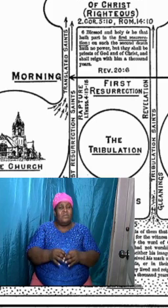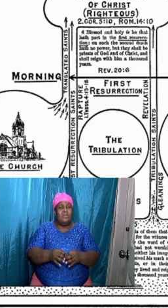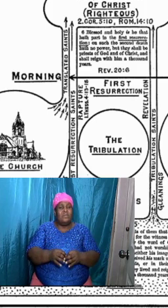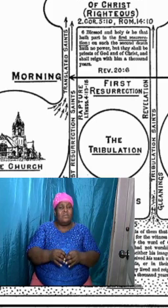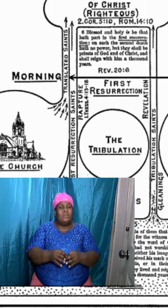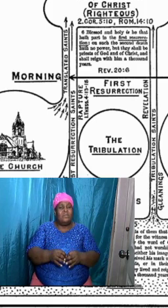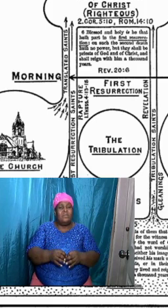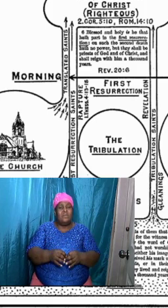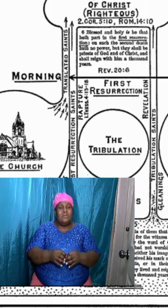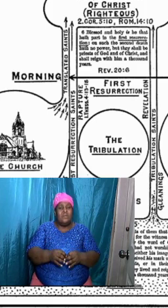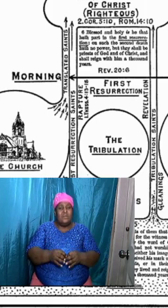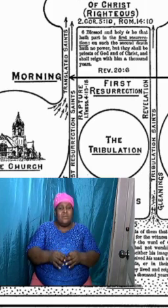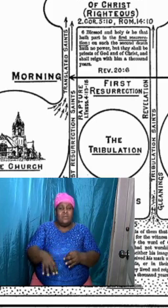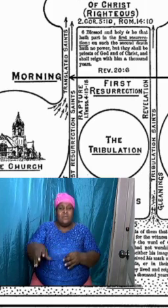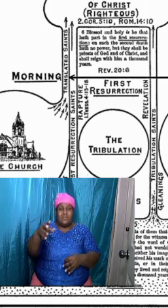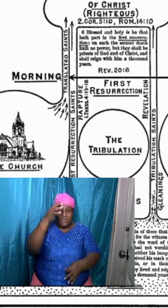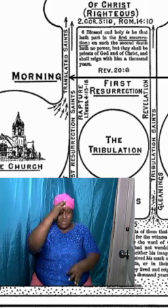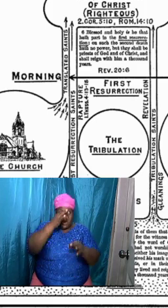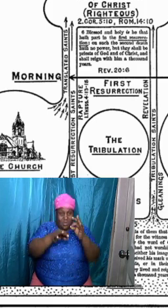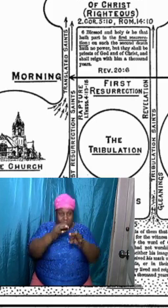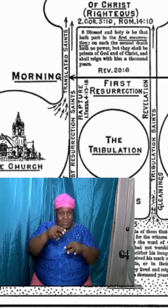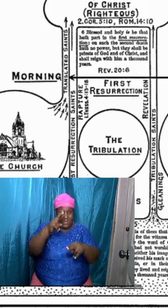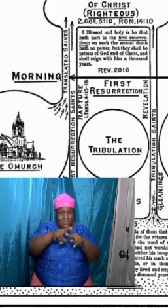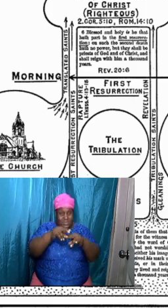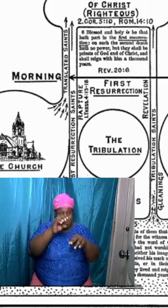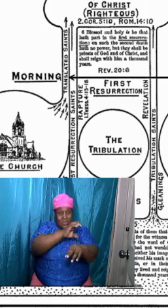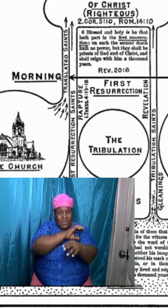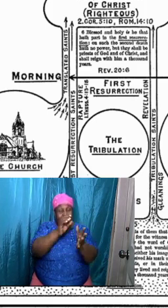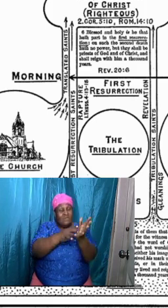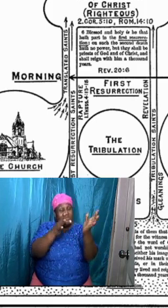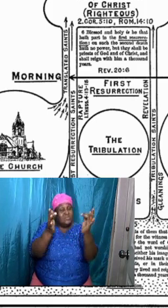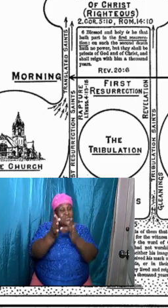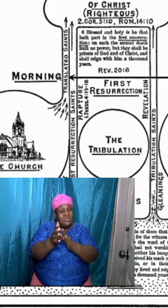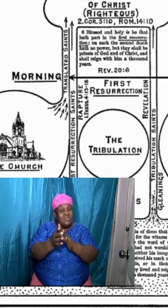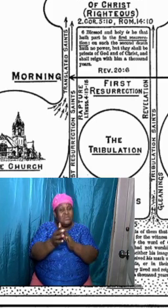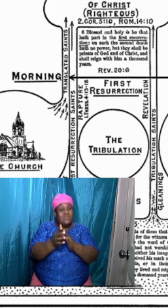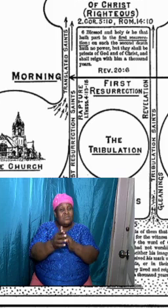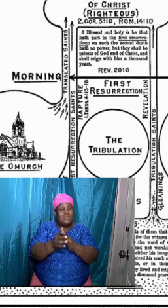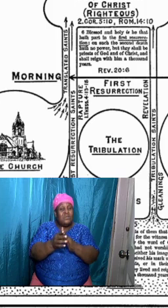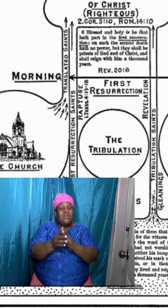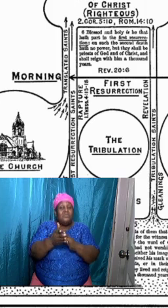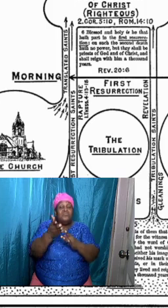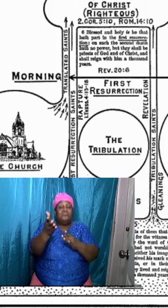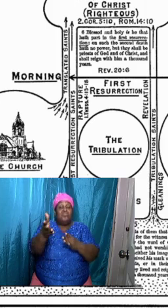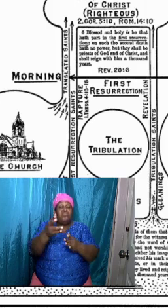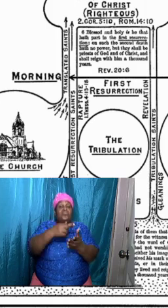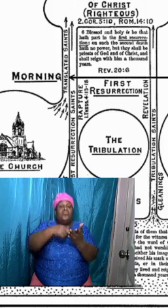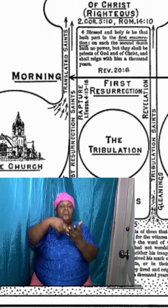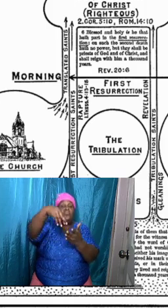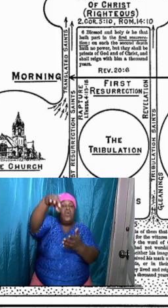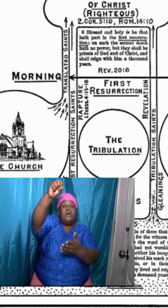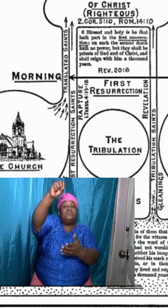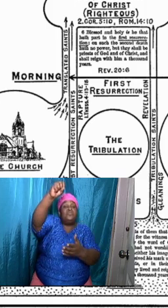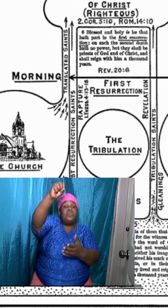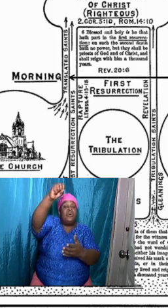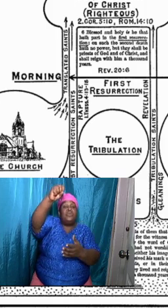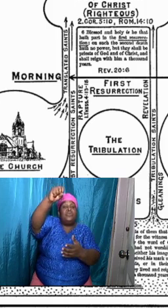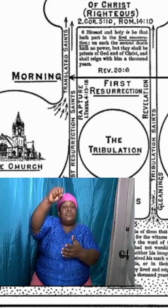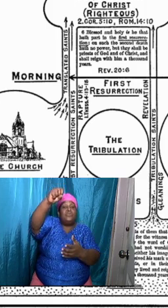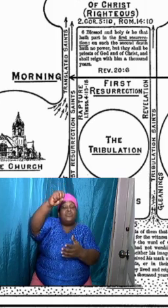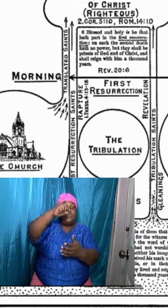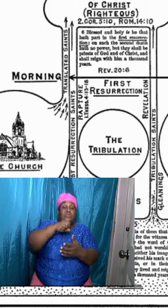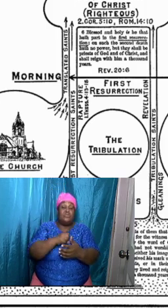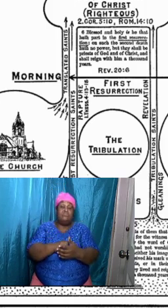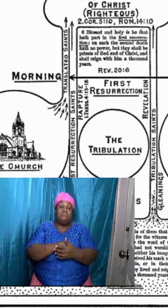are those who are going to be standing at the judgment seat of Christ. Notice that it is those